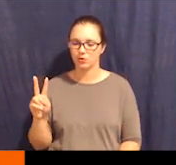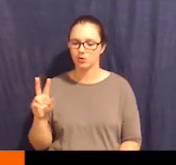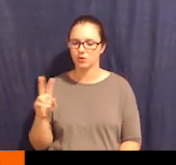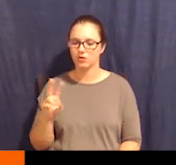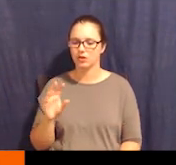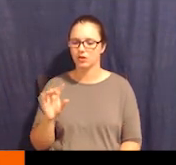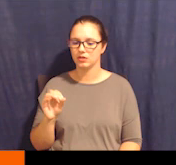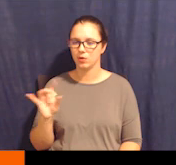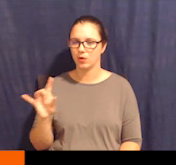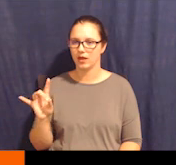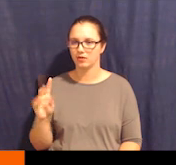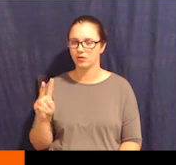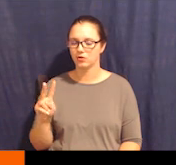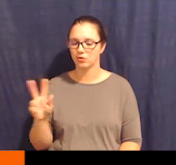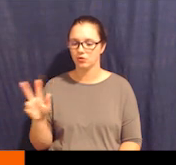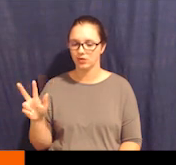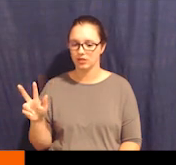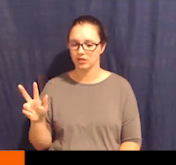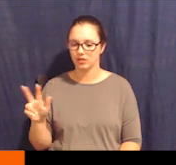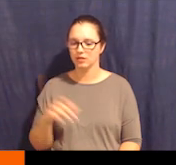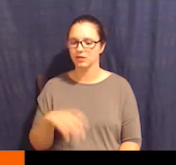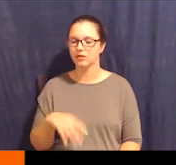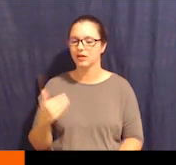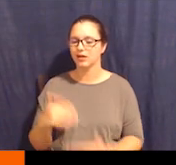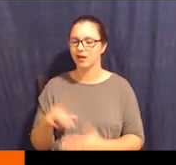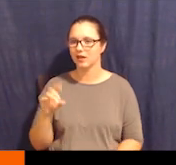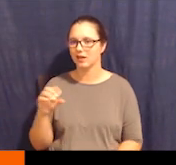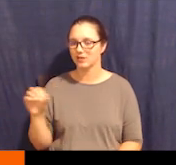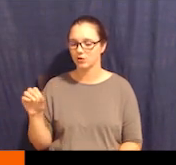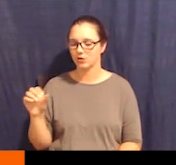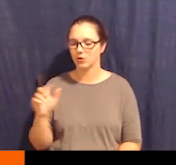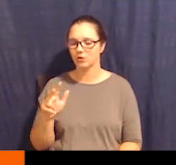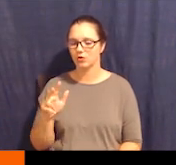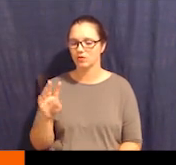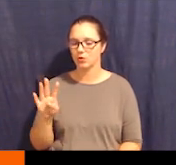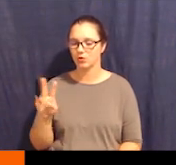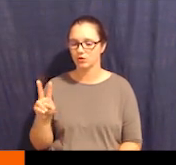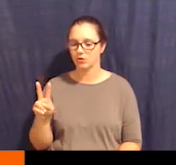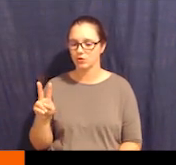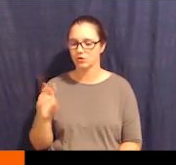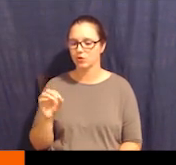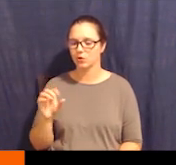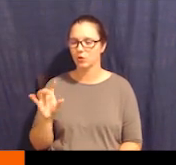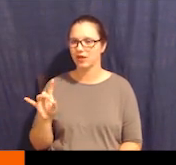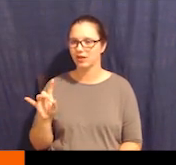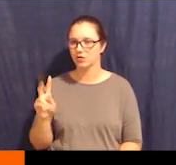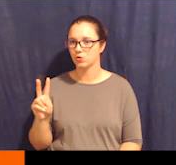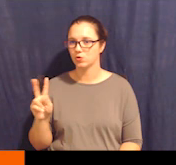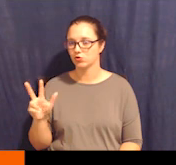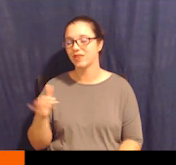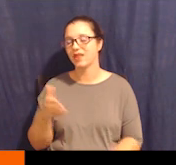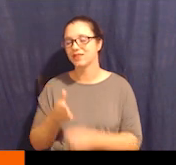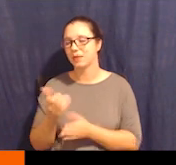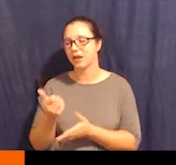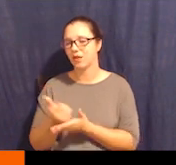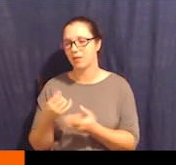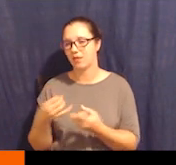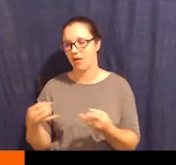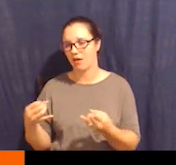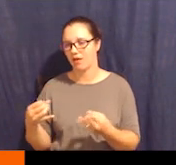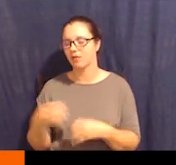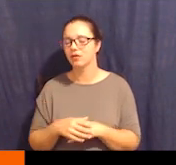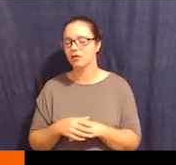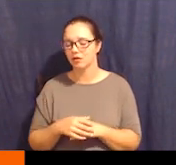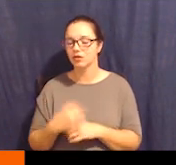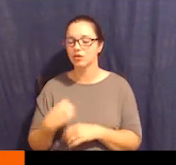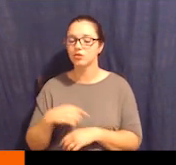800-342-0823. That is our main helpline. So we should tell you who we are, Disability